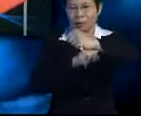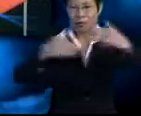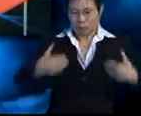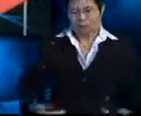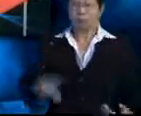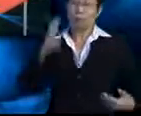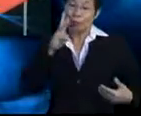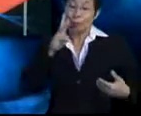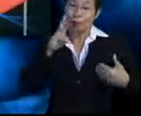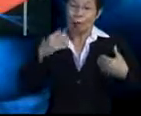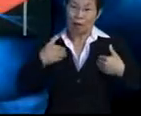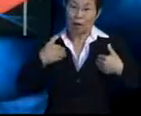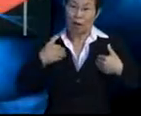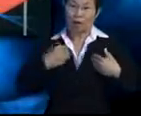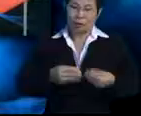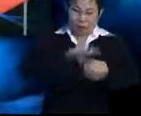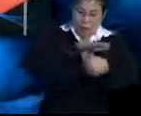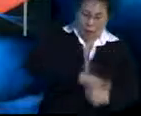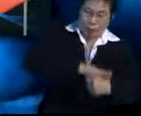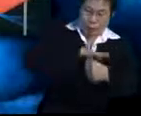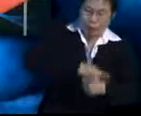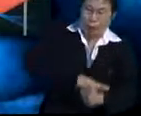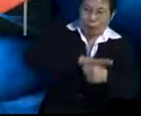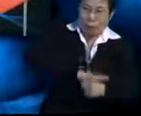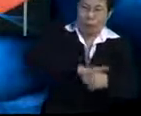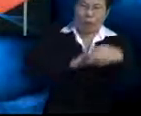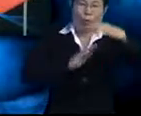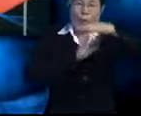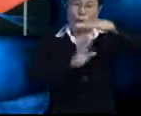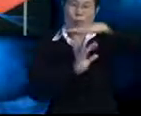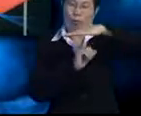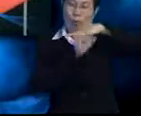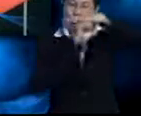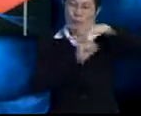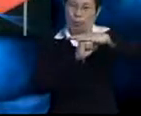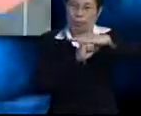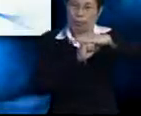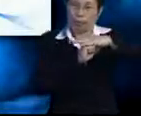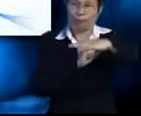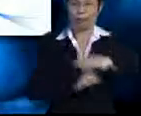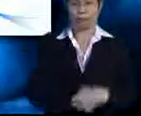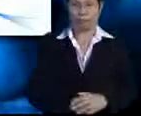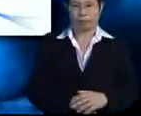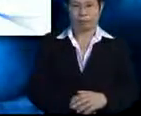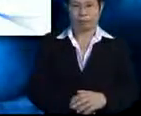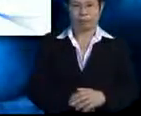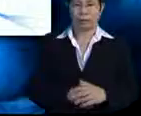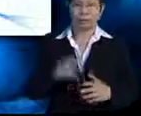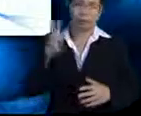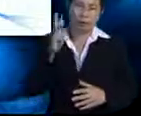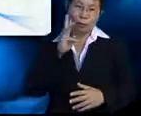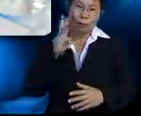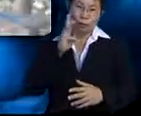body fluid also exerts a pressure on their body walls to form a hydrostatic skeleton. Aquatic